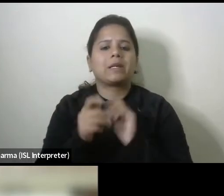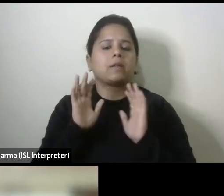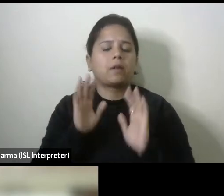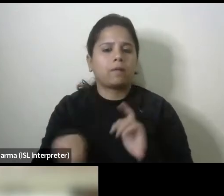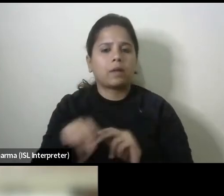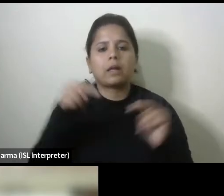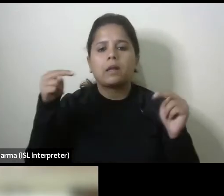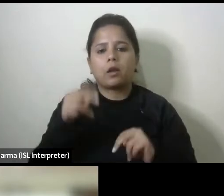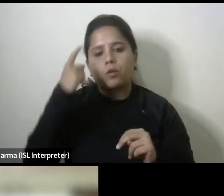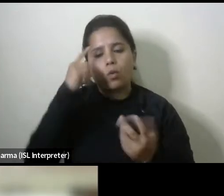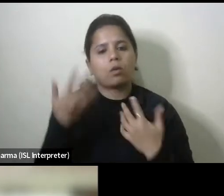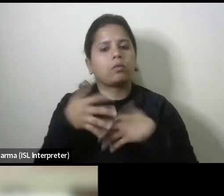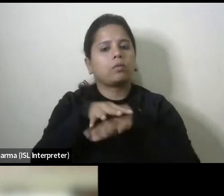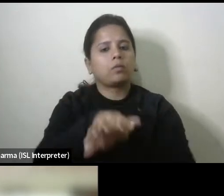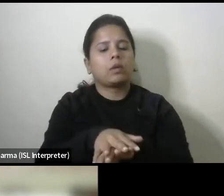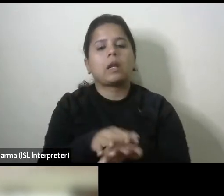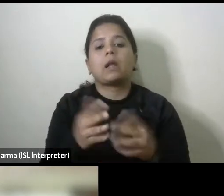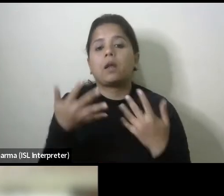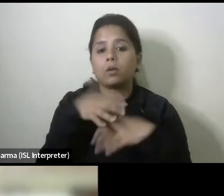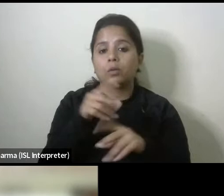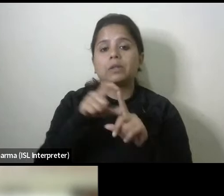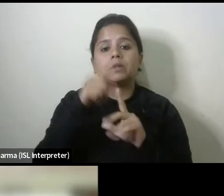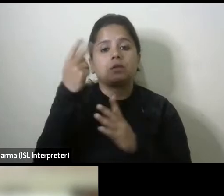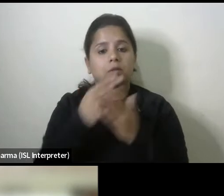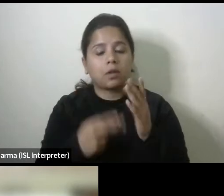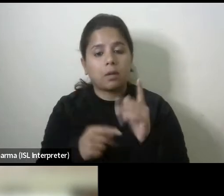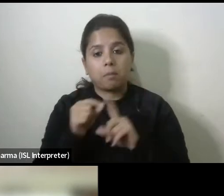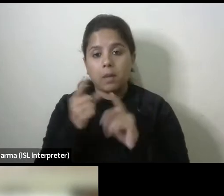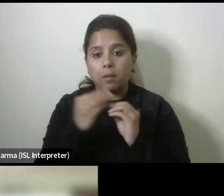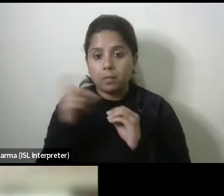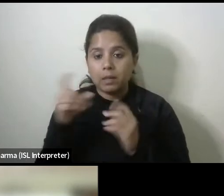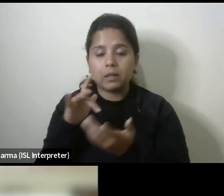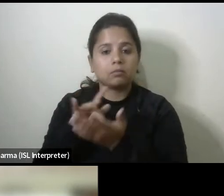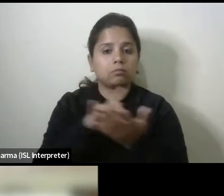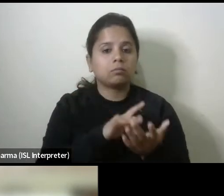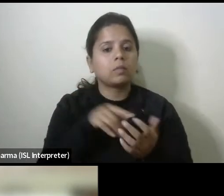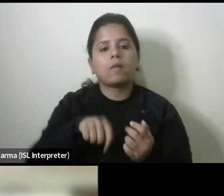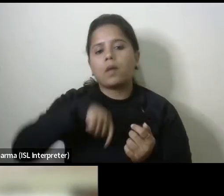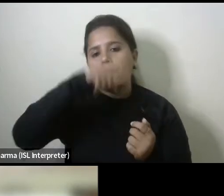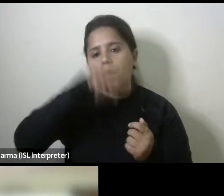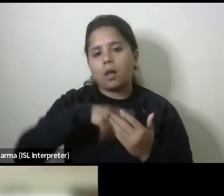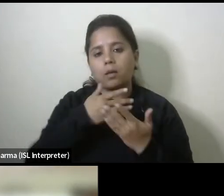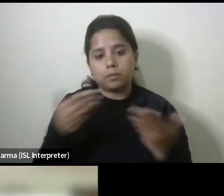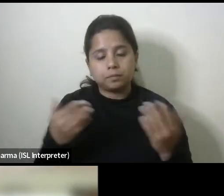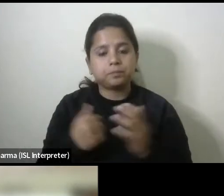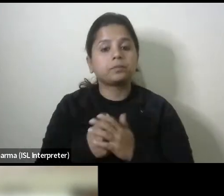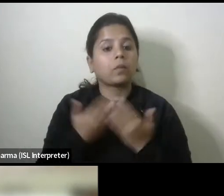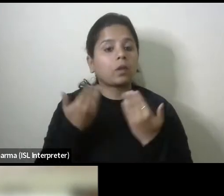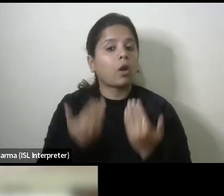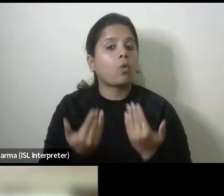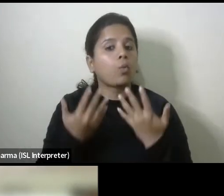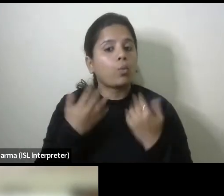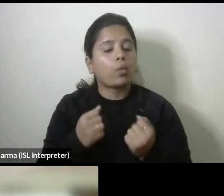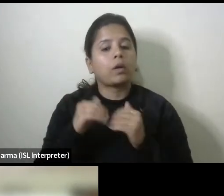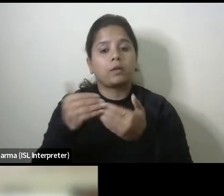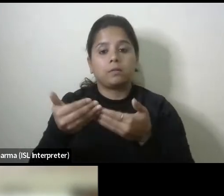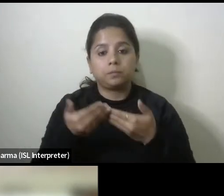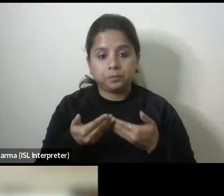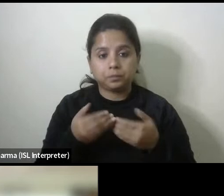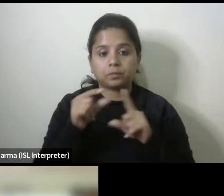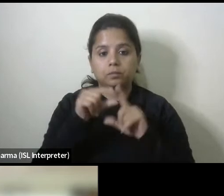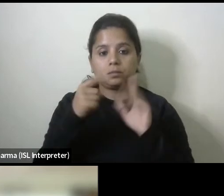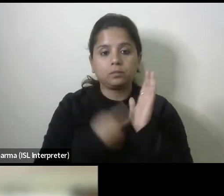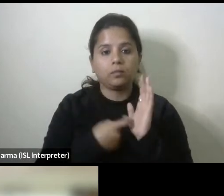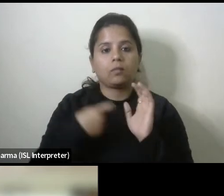mainstream inclusive design of streets and public spaces in the country and for that i would like to invite dr